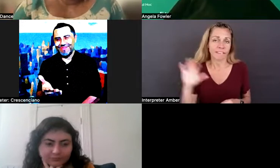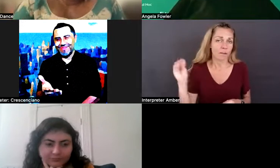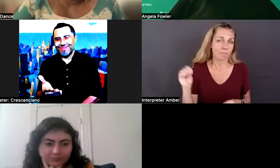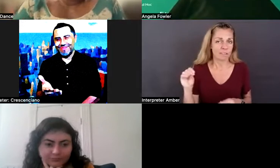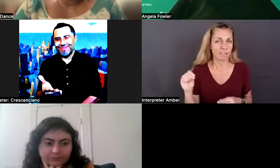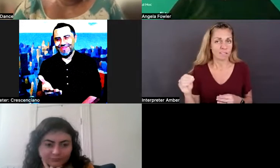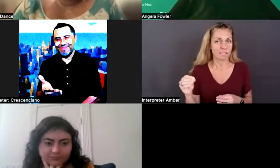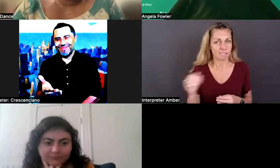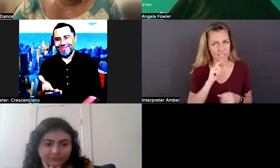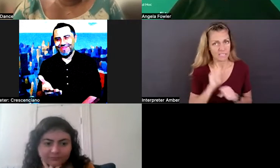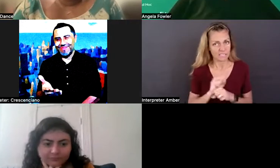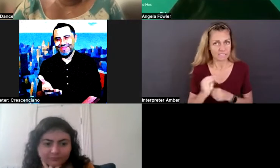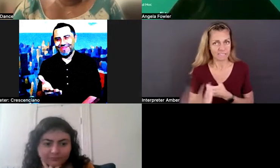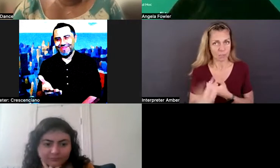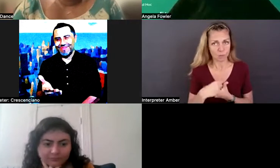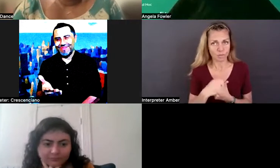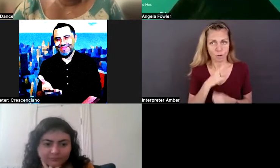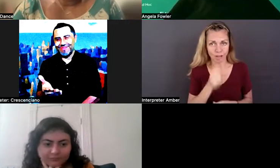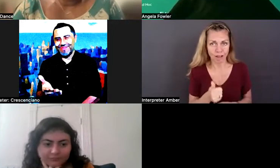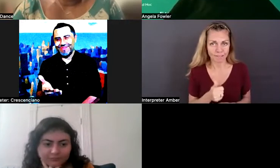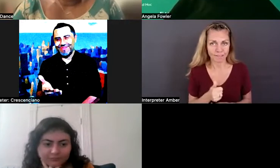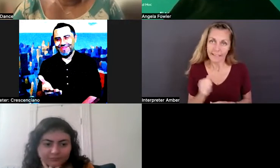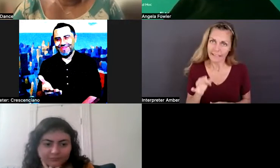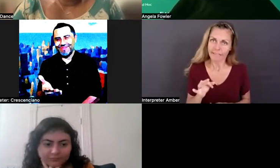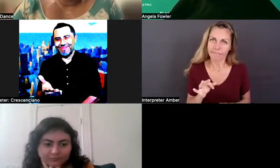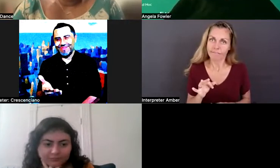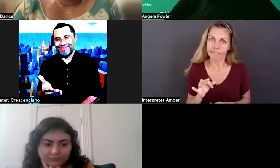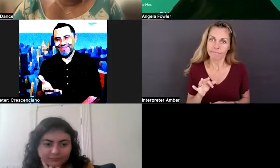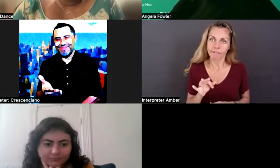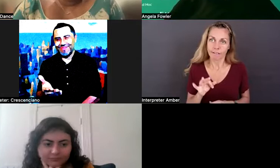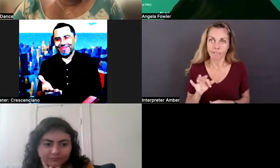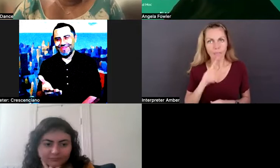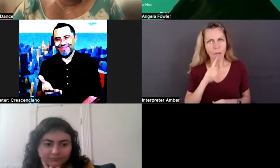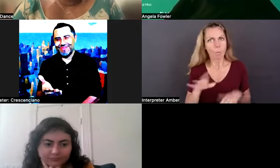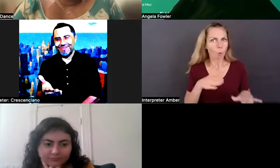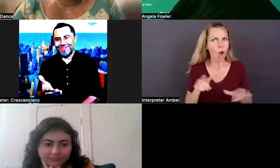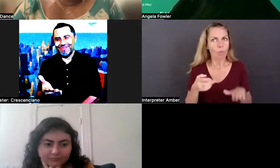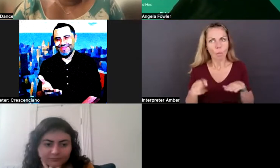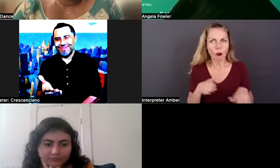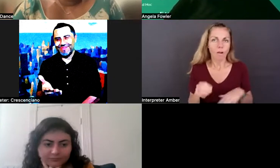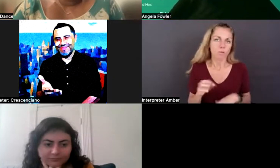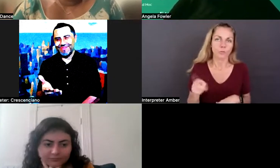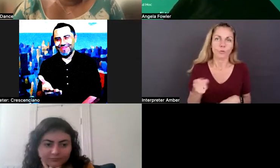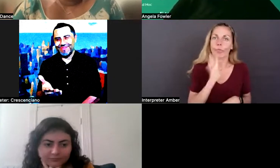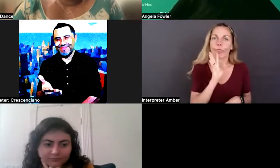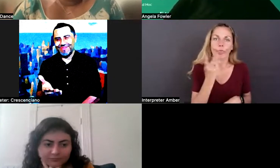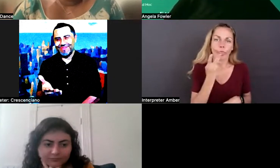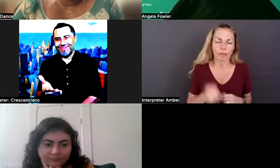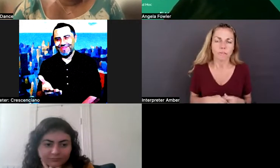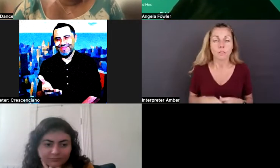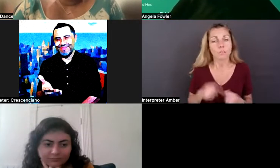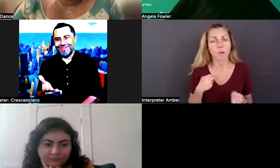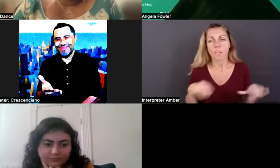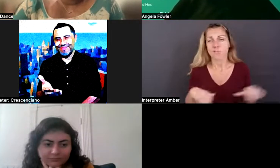walk the walk, right? And it's not just on the website. So I've done a little bit of everything. I've checked the box.